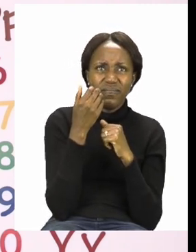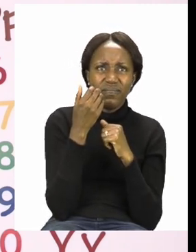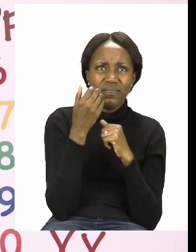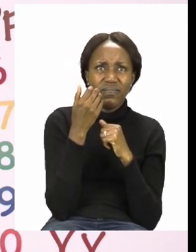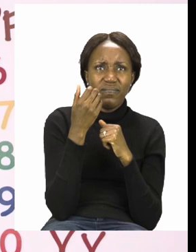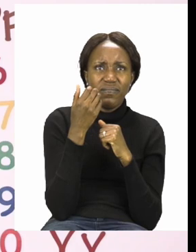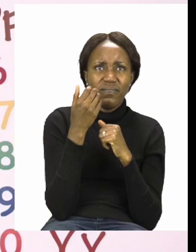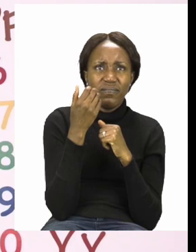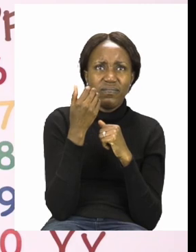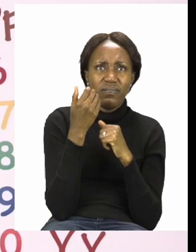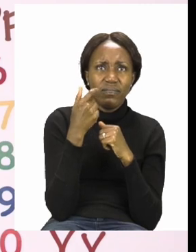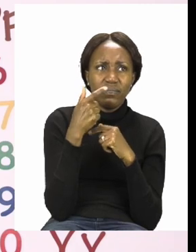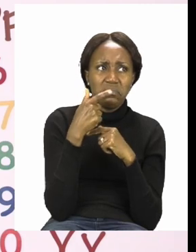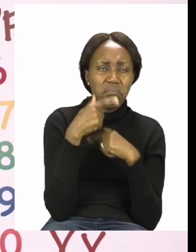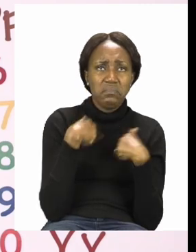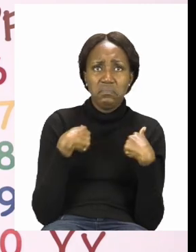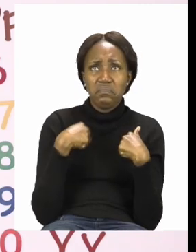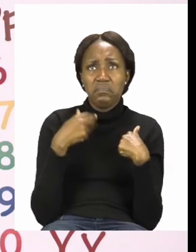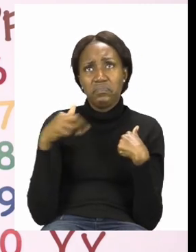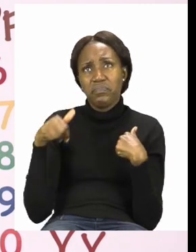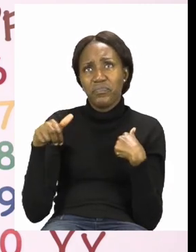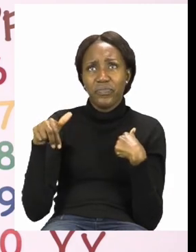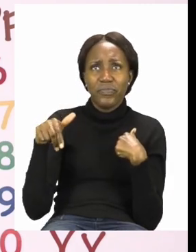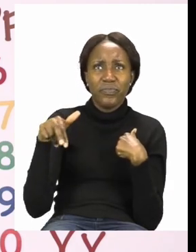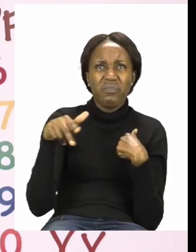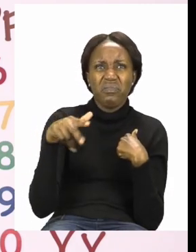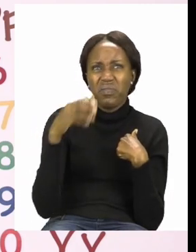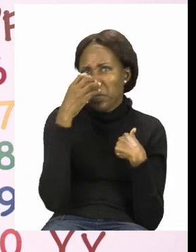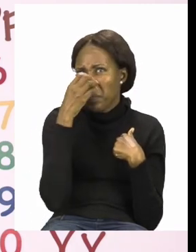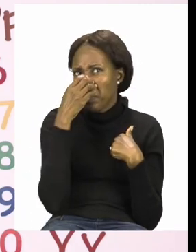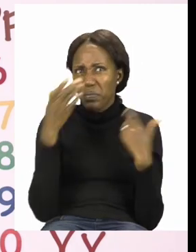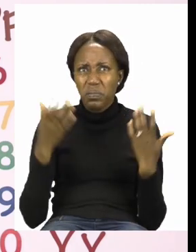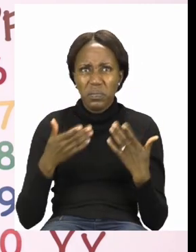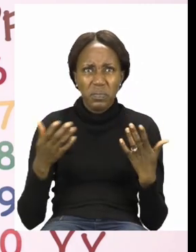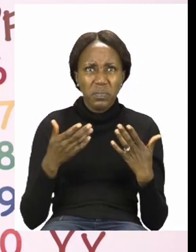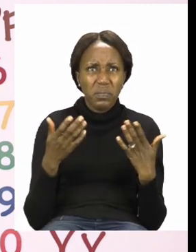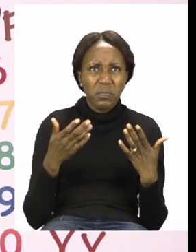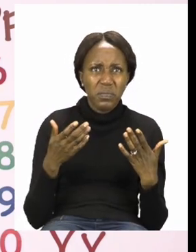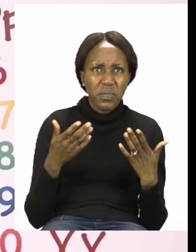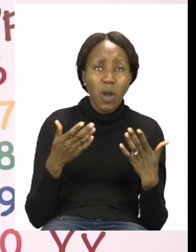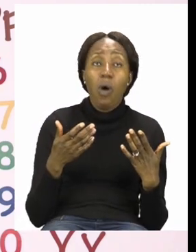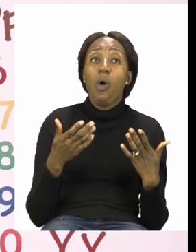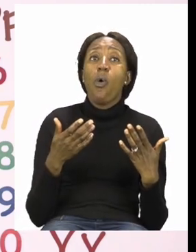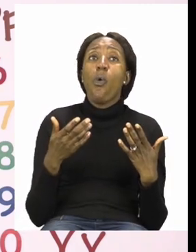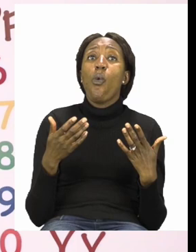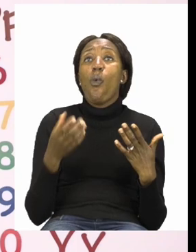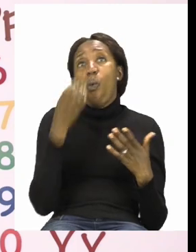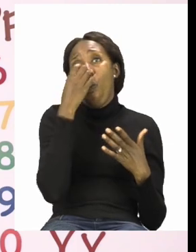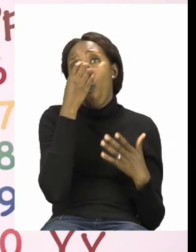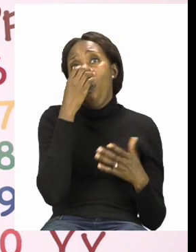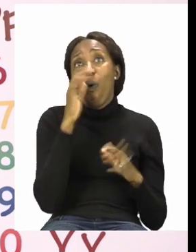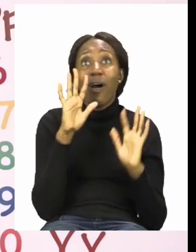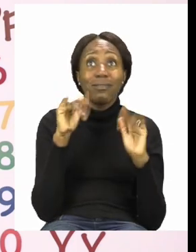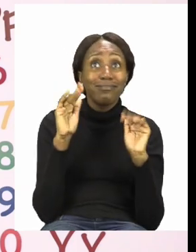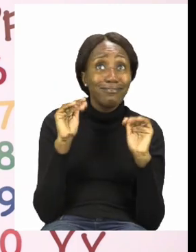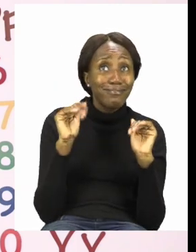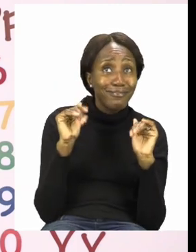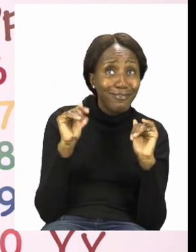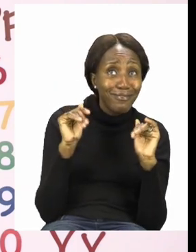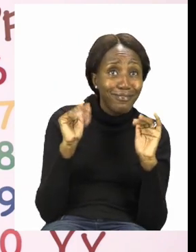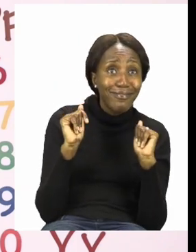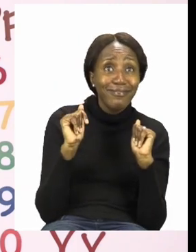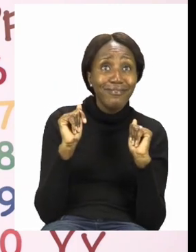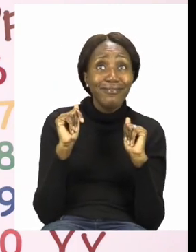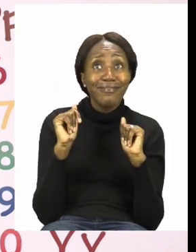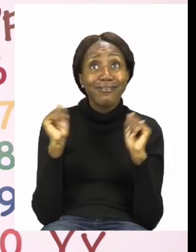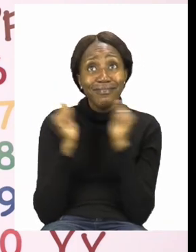We are going to the park. But I don't see him anywhere. Sashi? Oh, there he is. Are you ready to